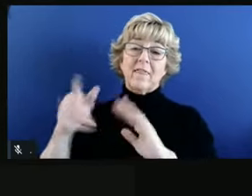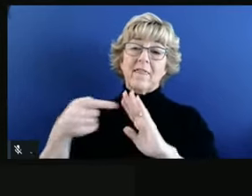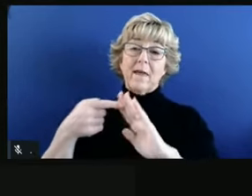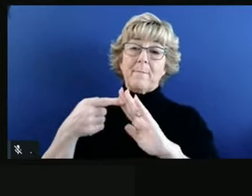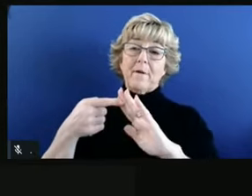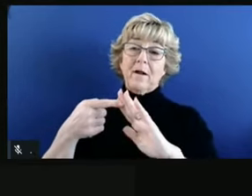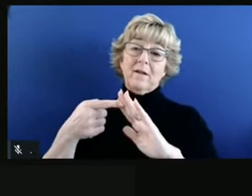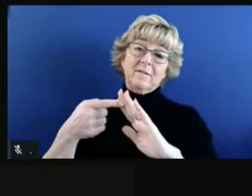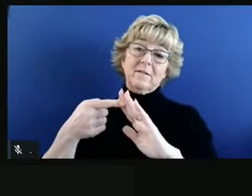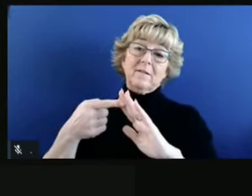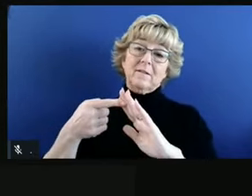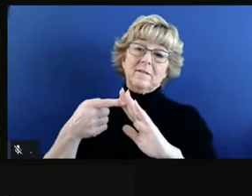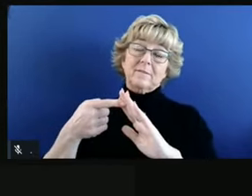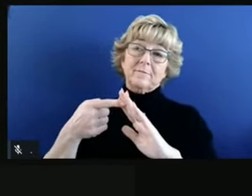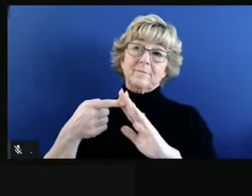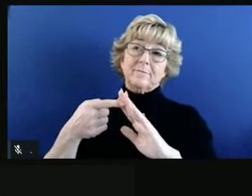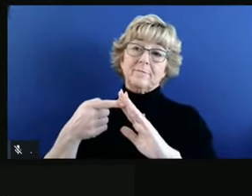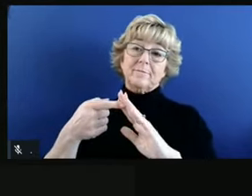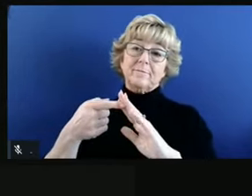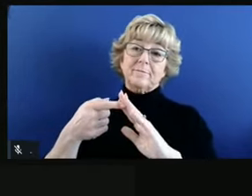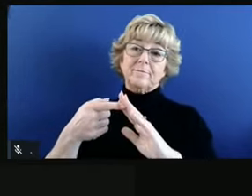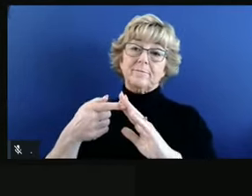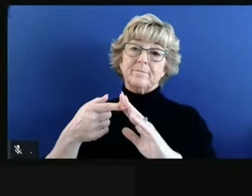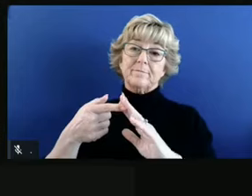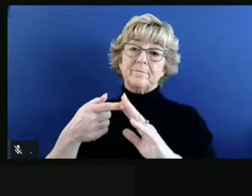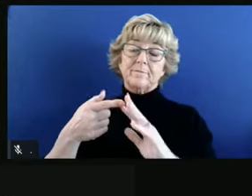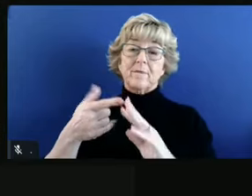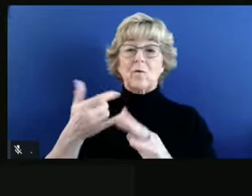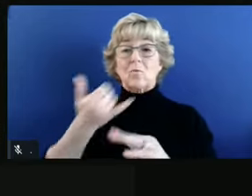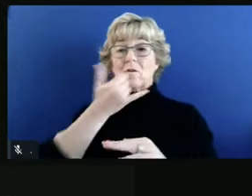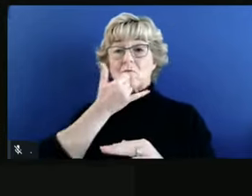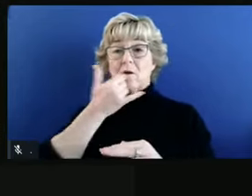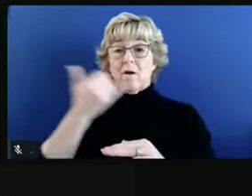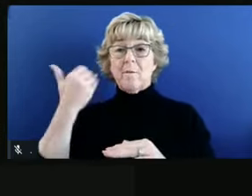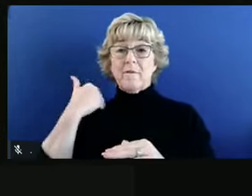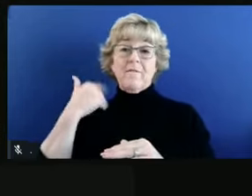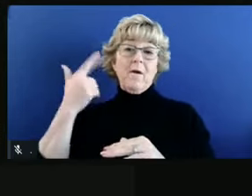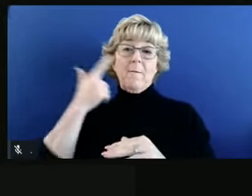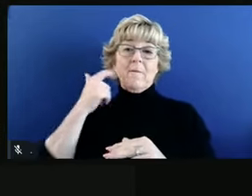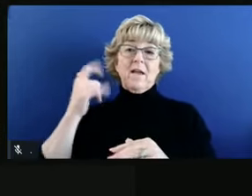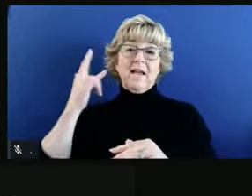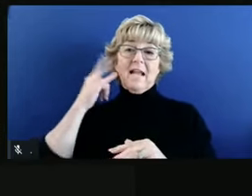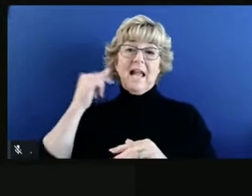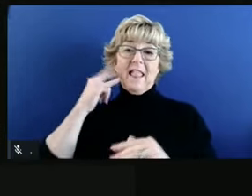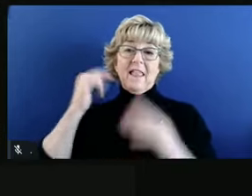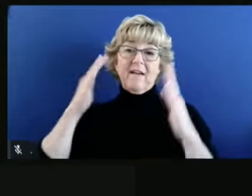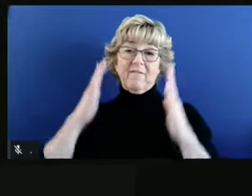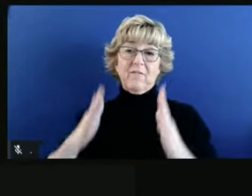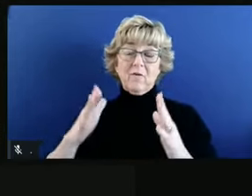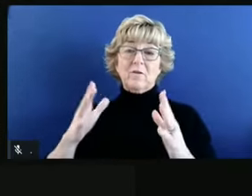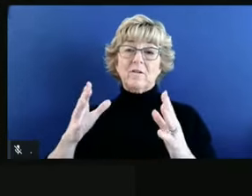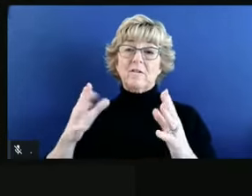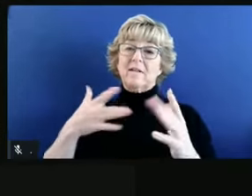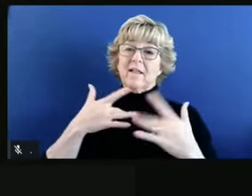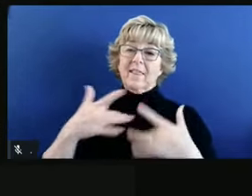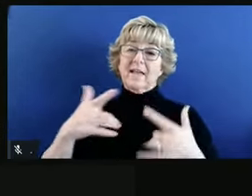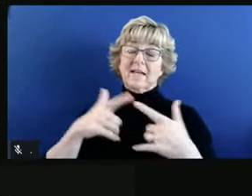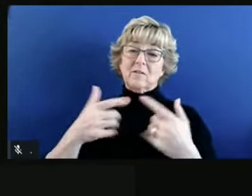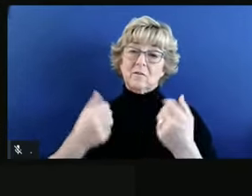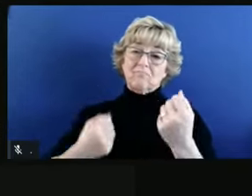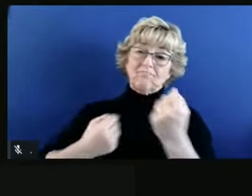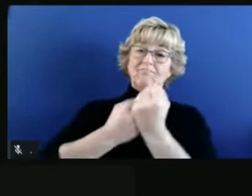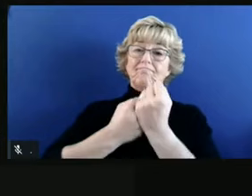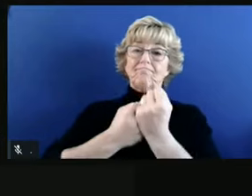wrong before because Californians come together to prove them wrong. They do things together like